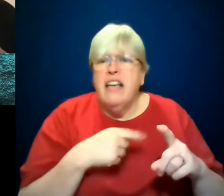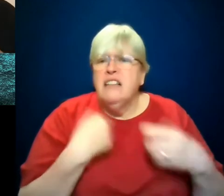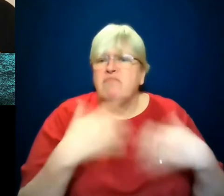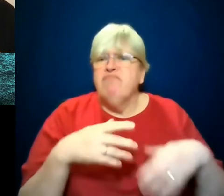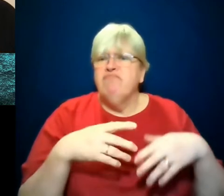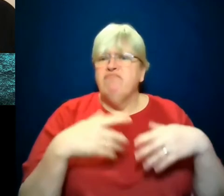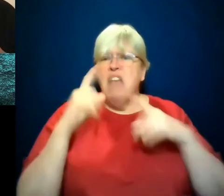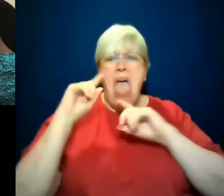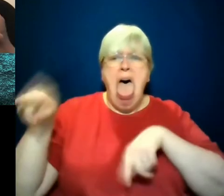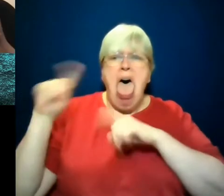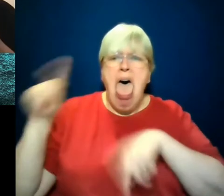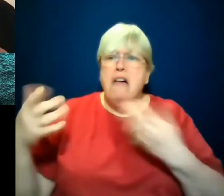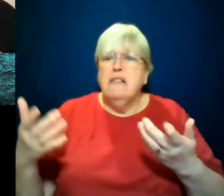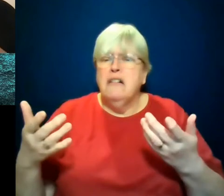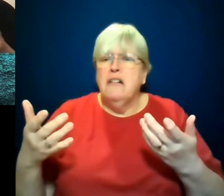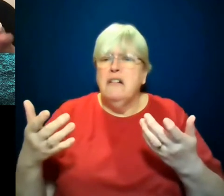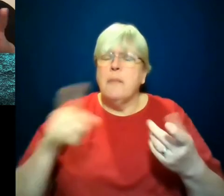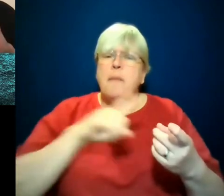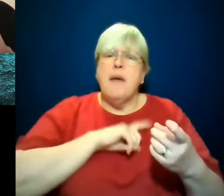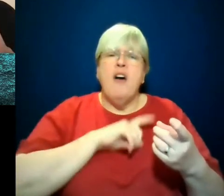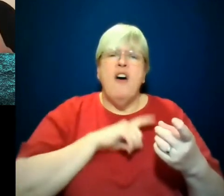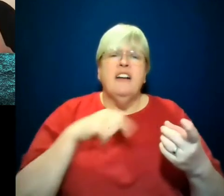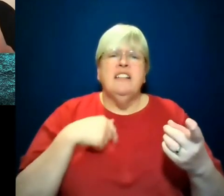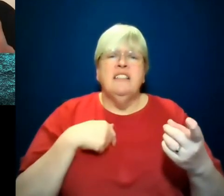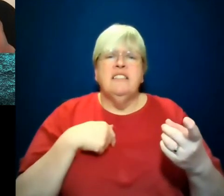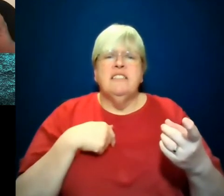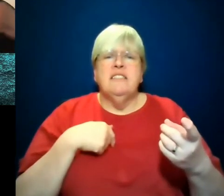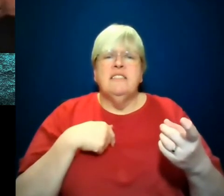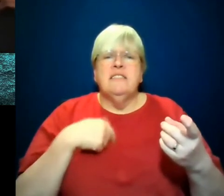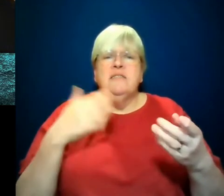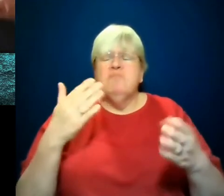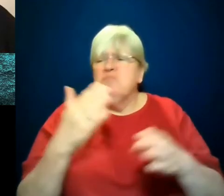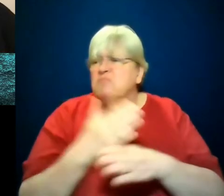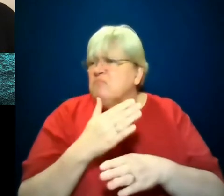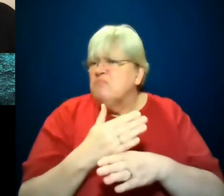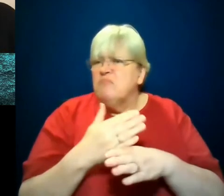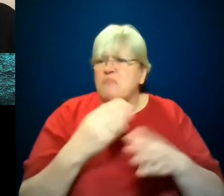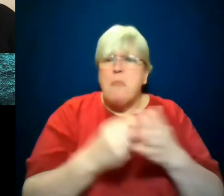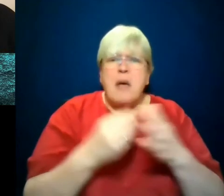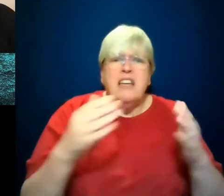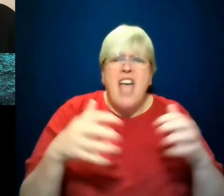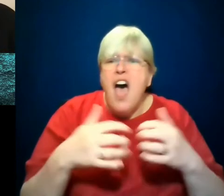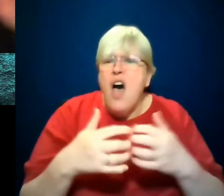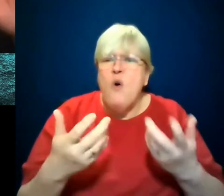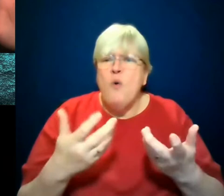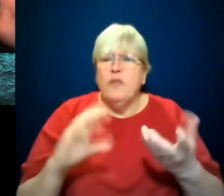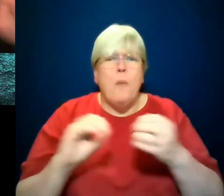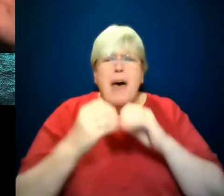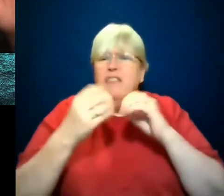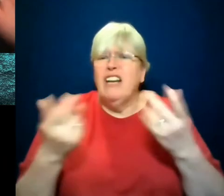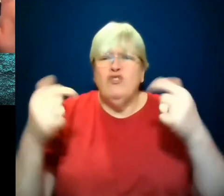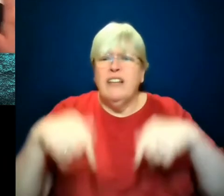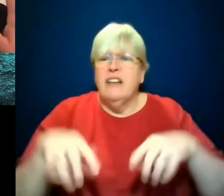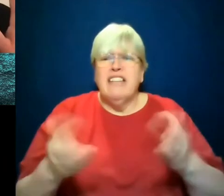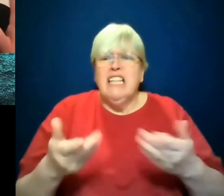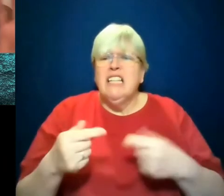labor, how people make money, we don't do manufacturing here. So when you're talking, when you look at the